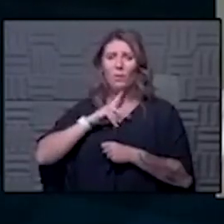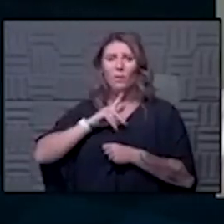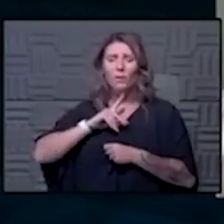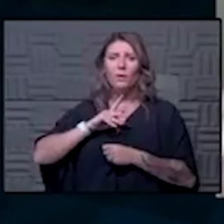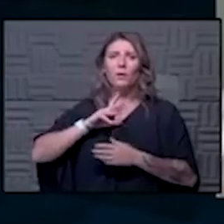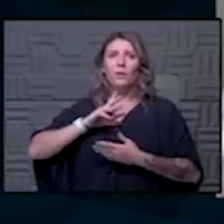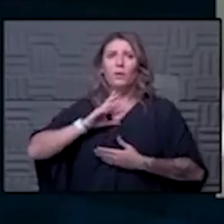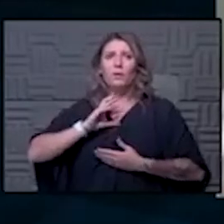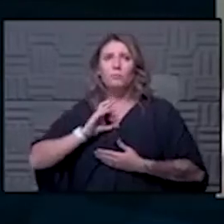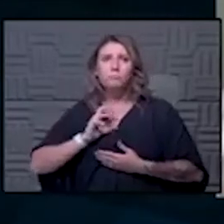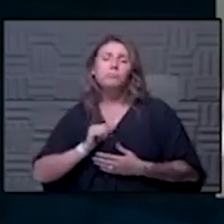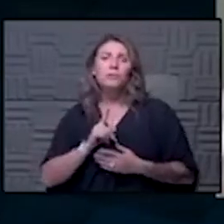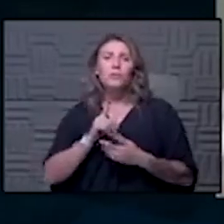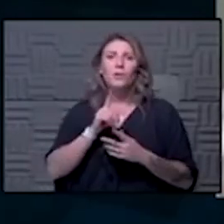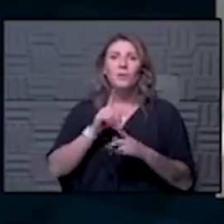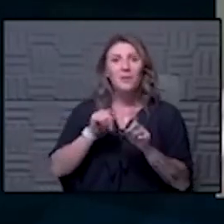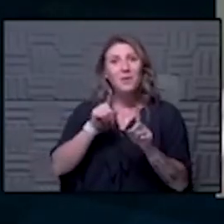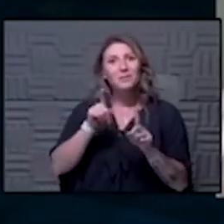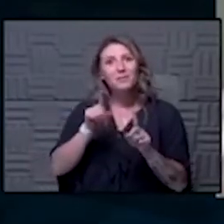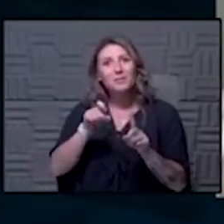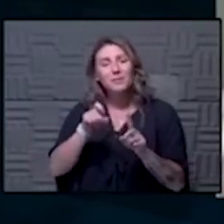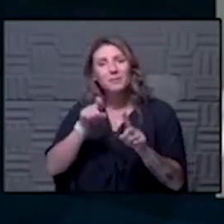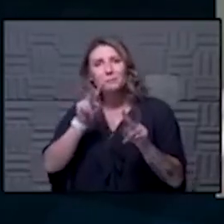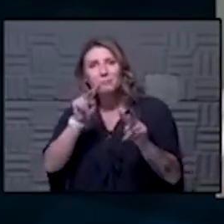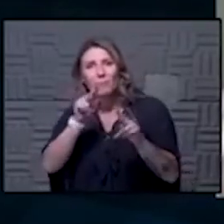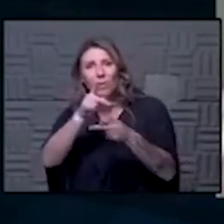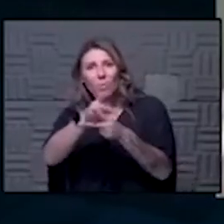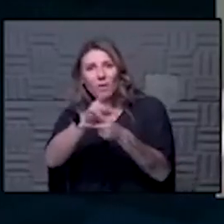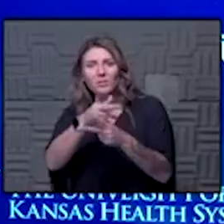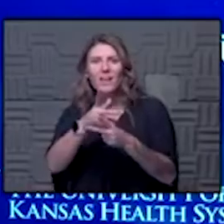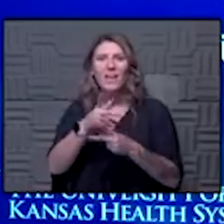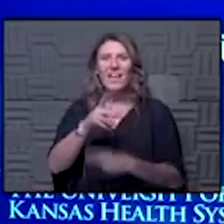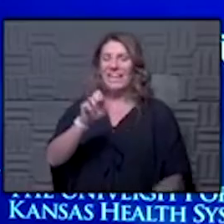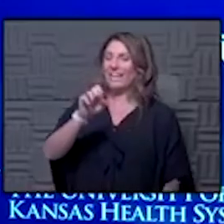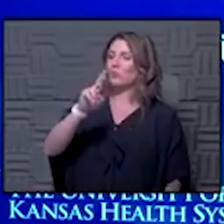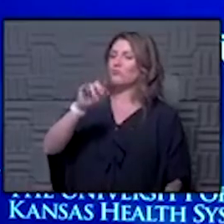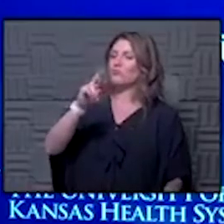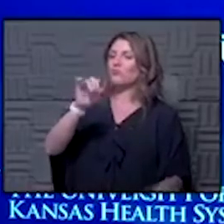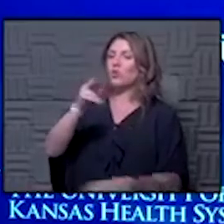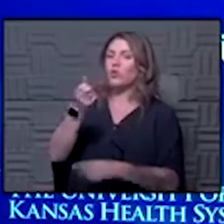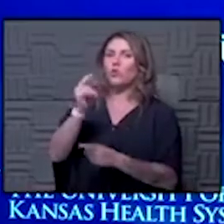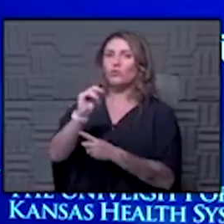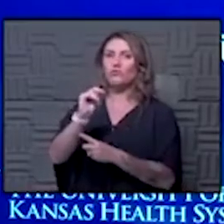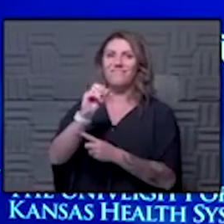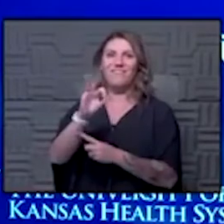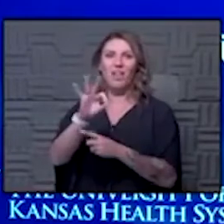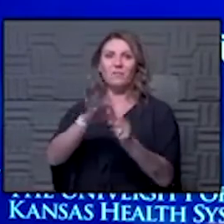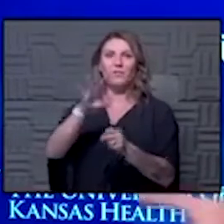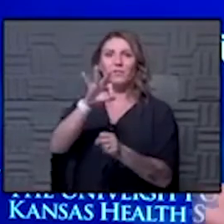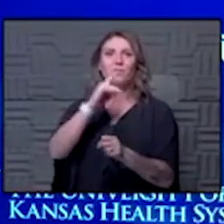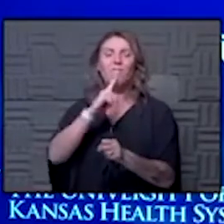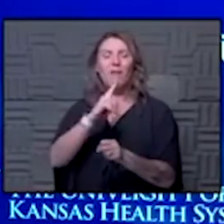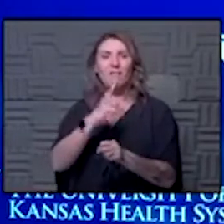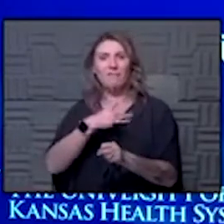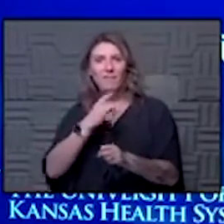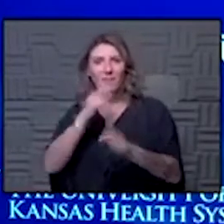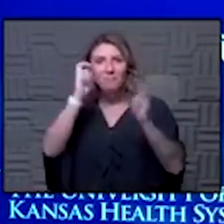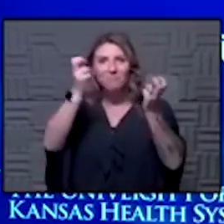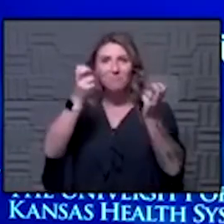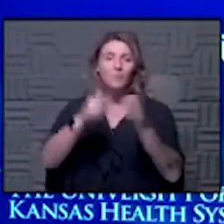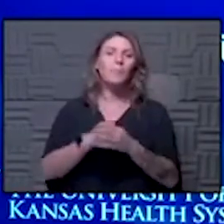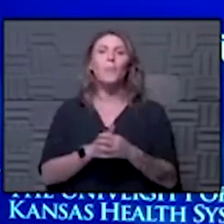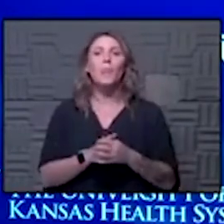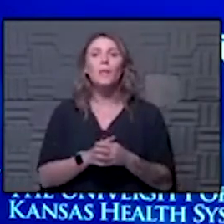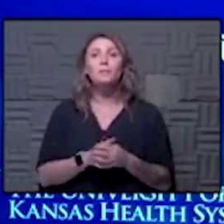that's why we want to keep watching out for everybody right now yeah i love that the erosion of the soul actually i don't love that but i love the expression so what do you know